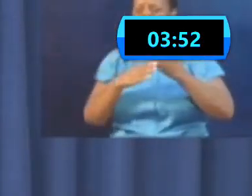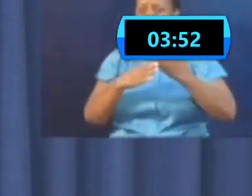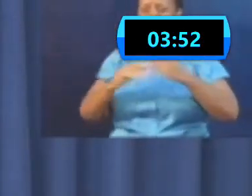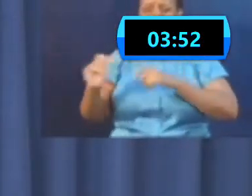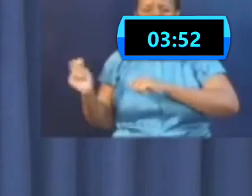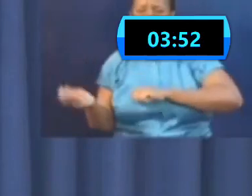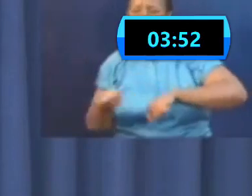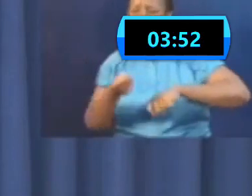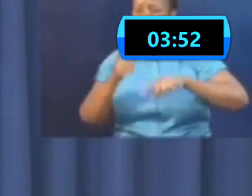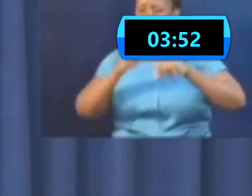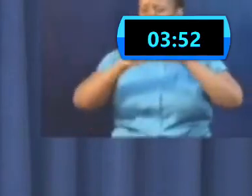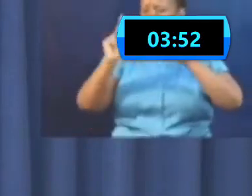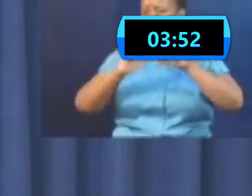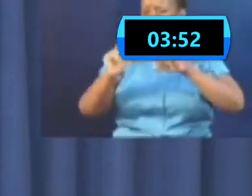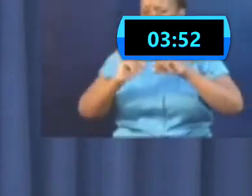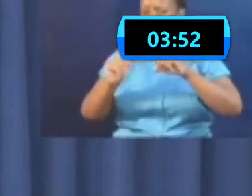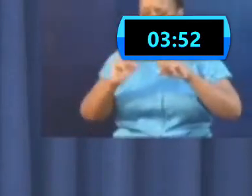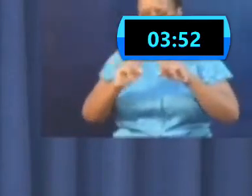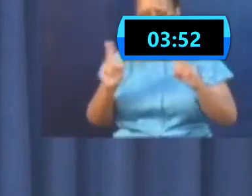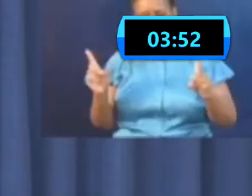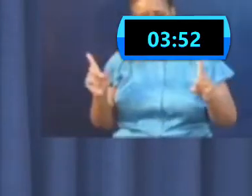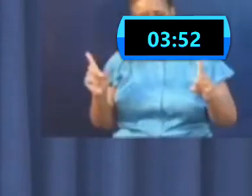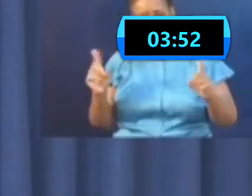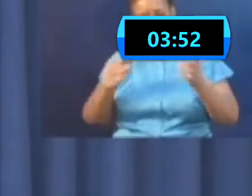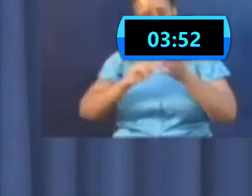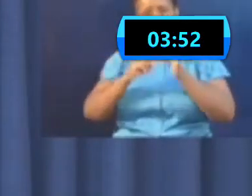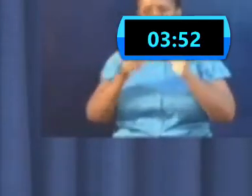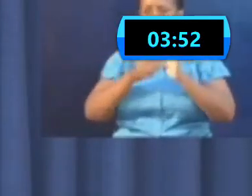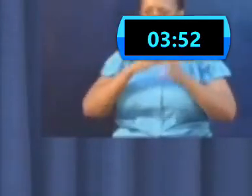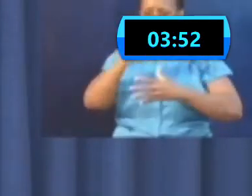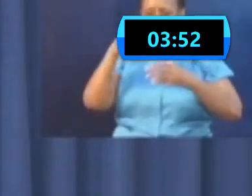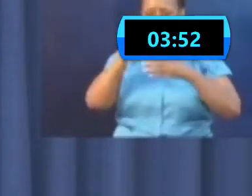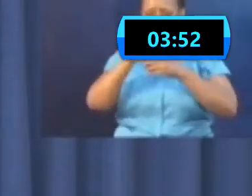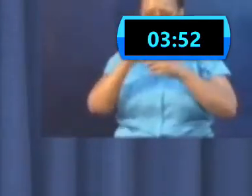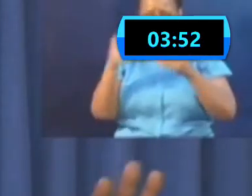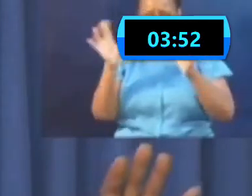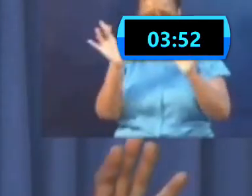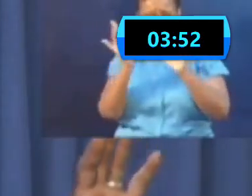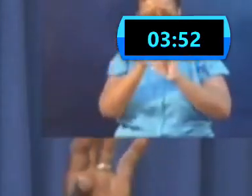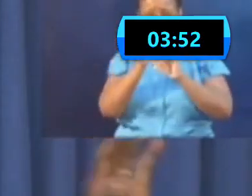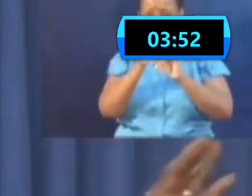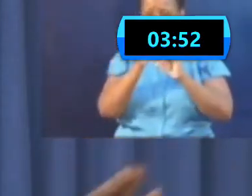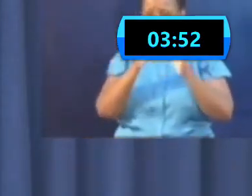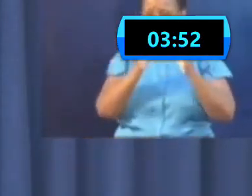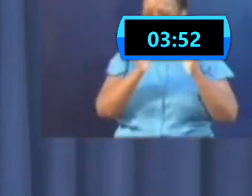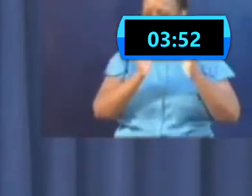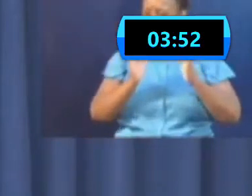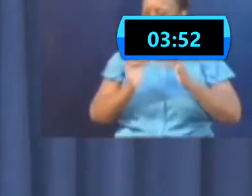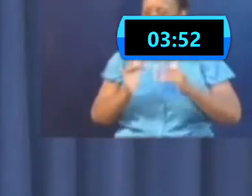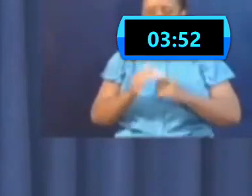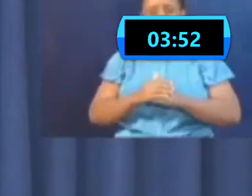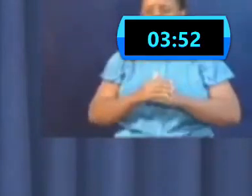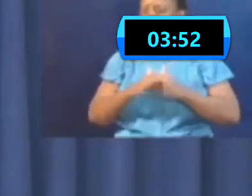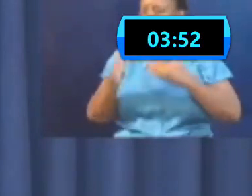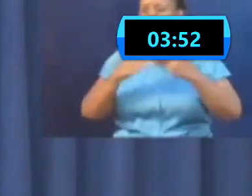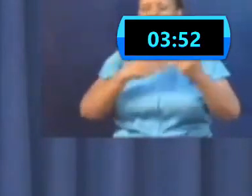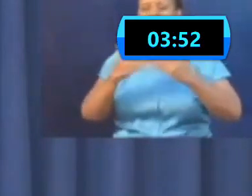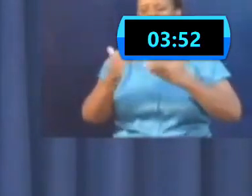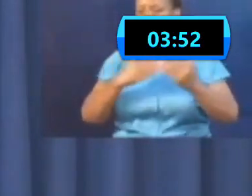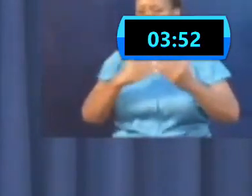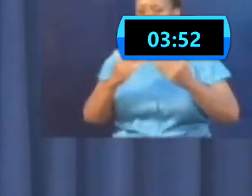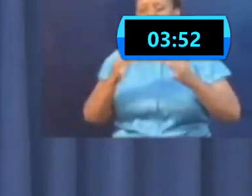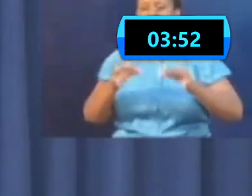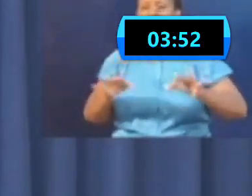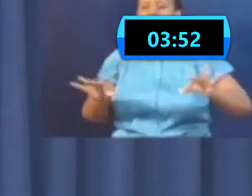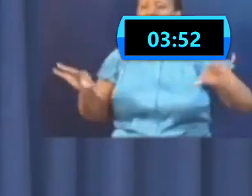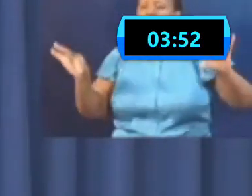conducive to the virus being spread from one person to the other, regardless of how important the fixture is, we have had to